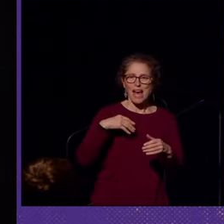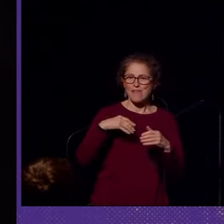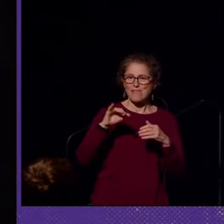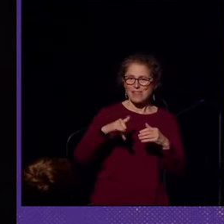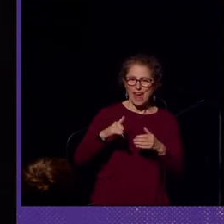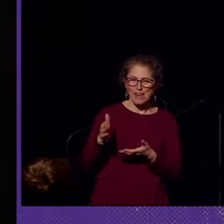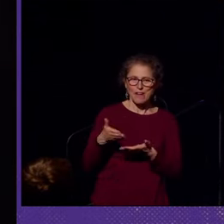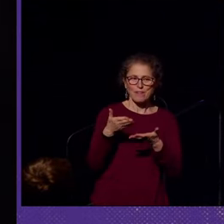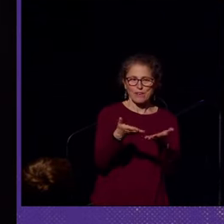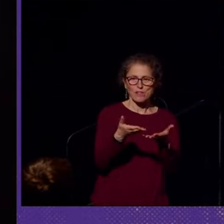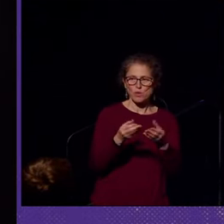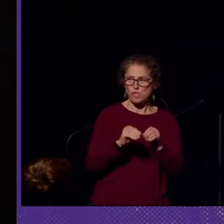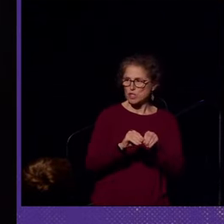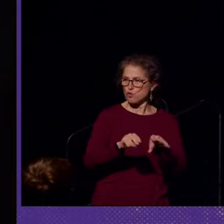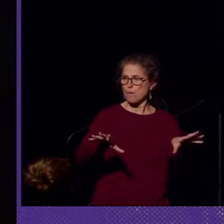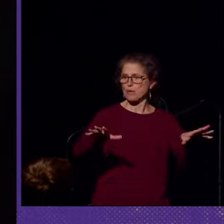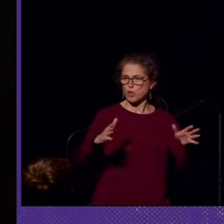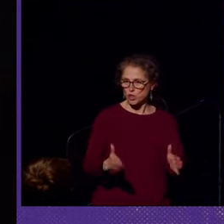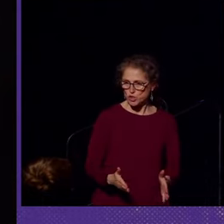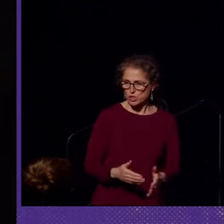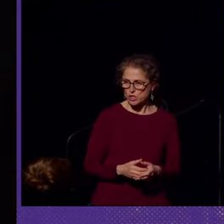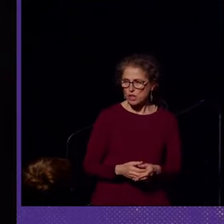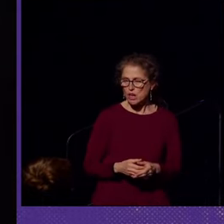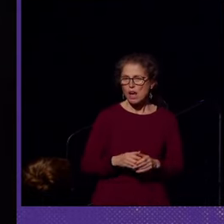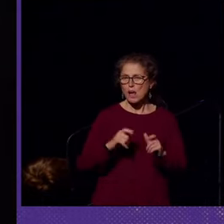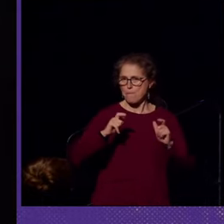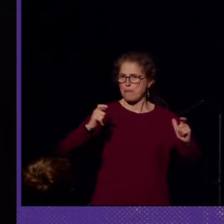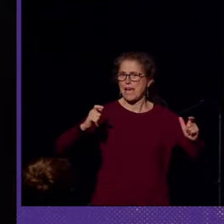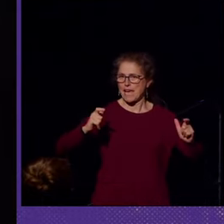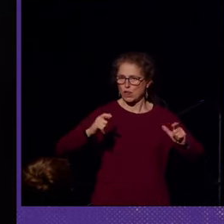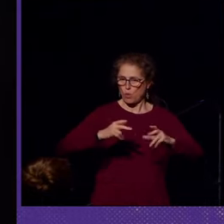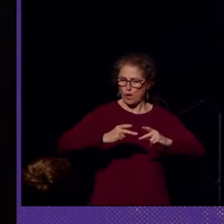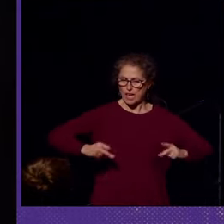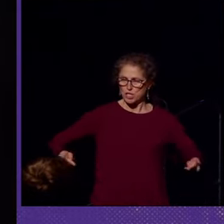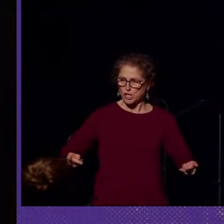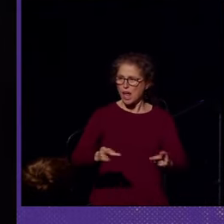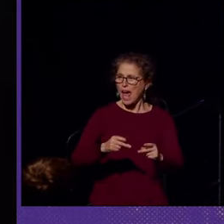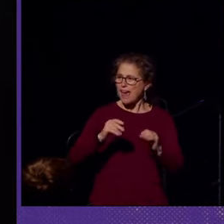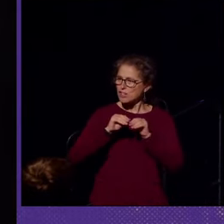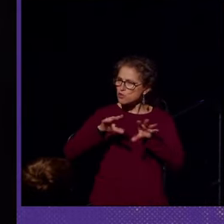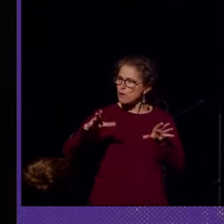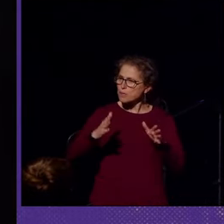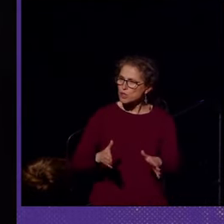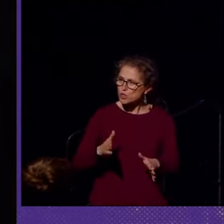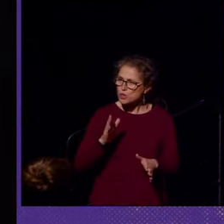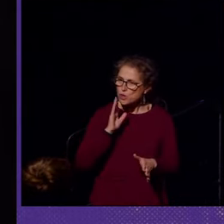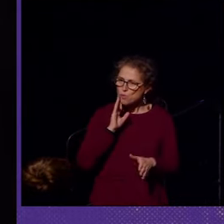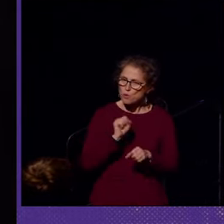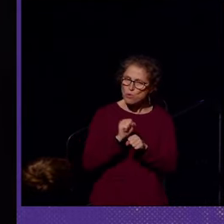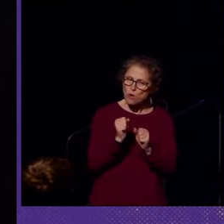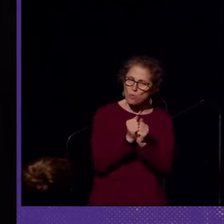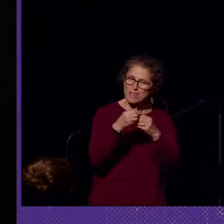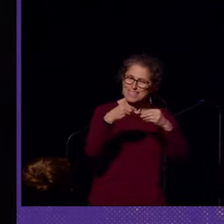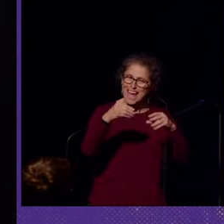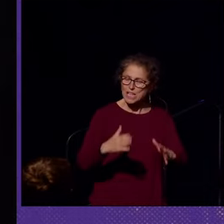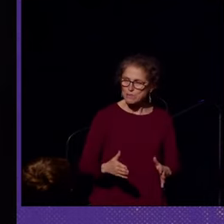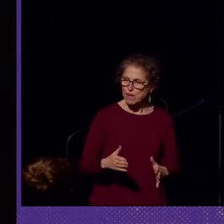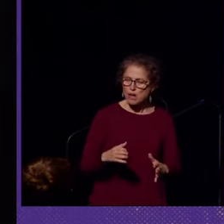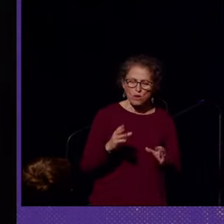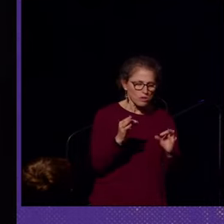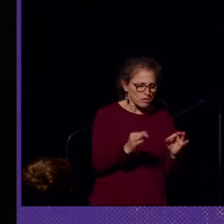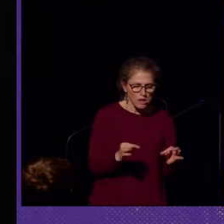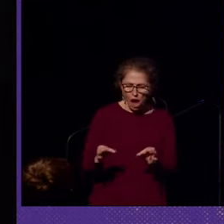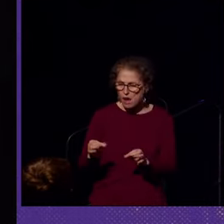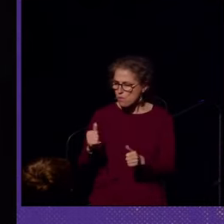the distributors at a specific location. And the distributors would work with still men to decide which ads